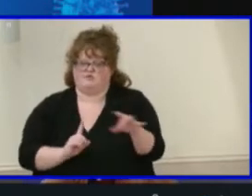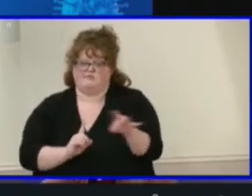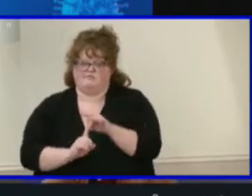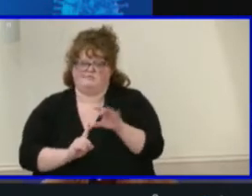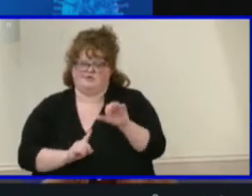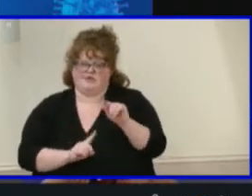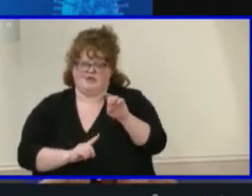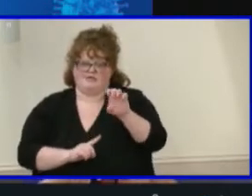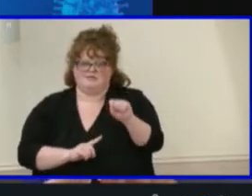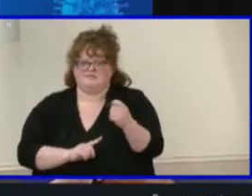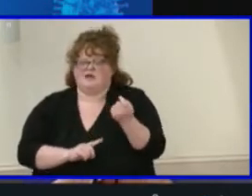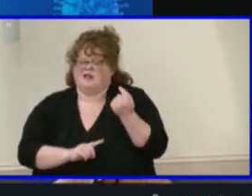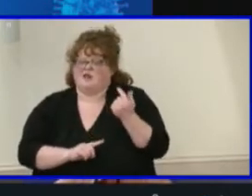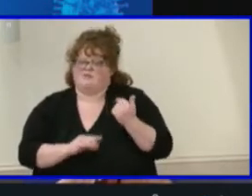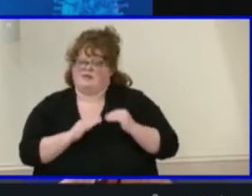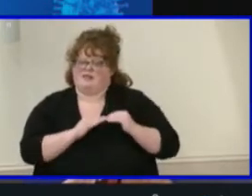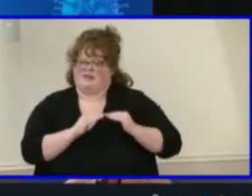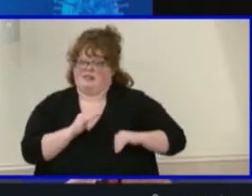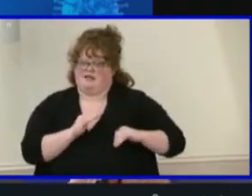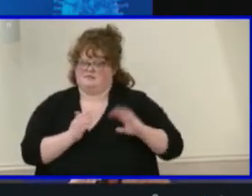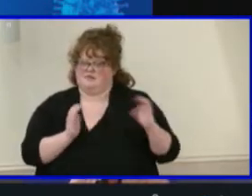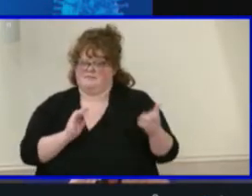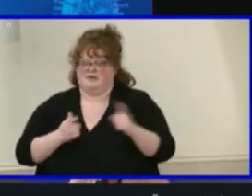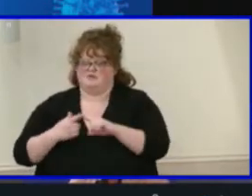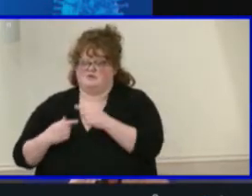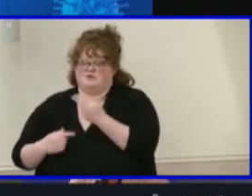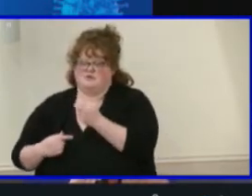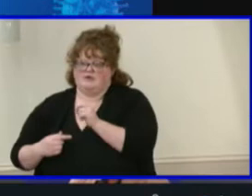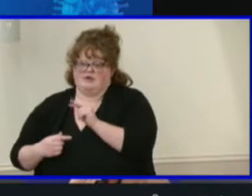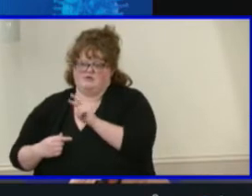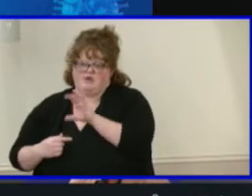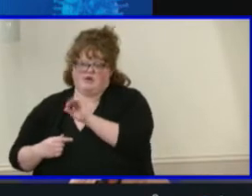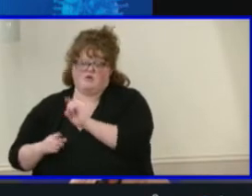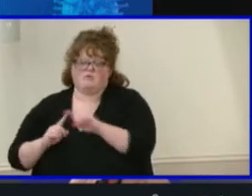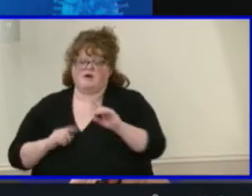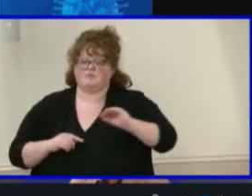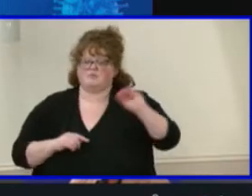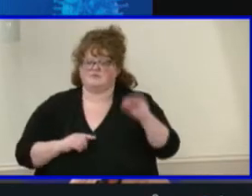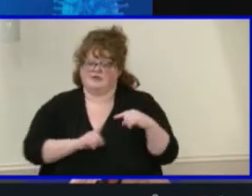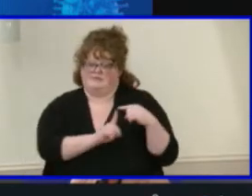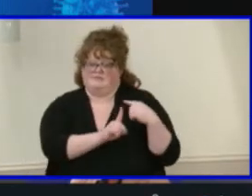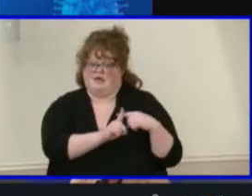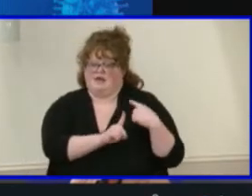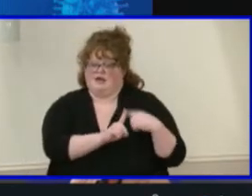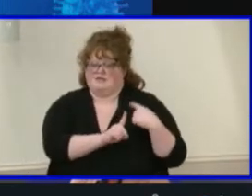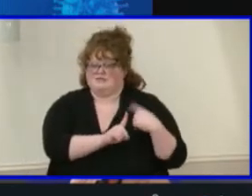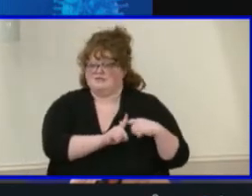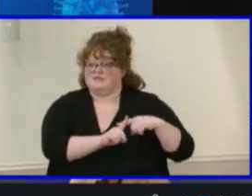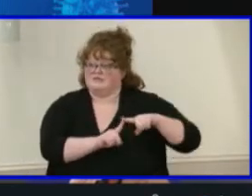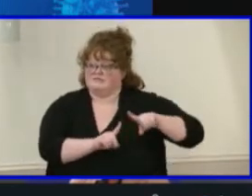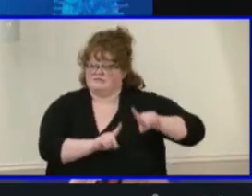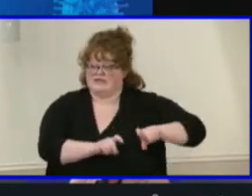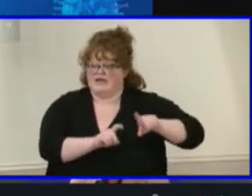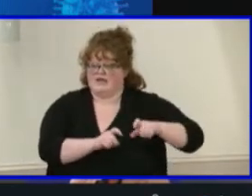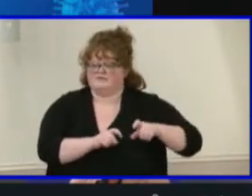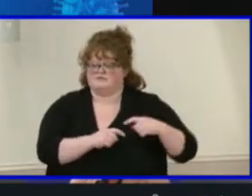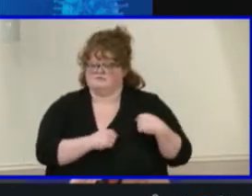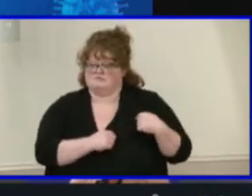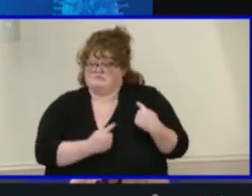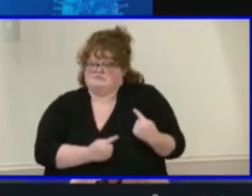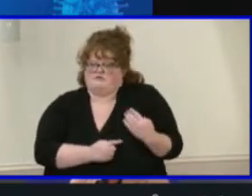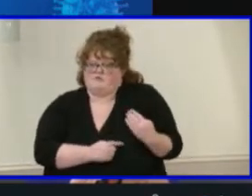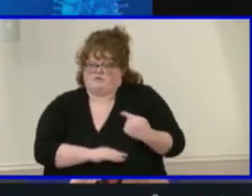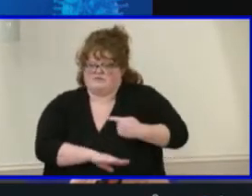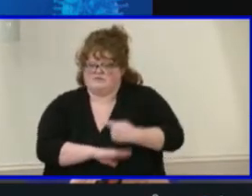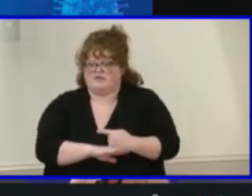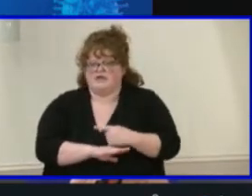days is slightly less than Henrico. But the percent of positivity tests during the last 14 days is